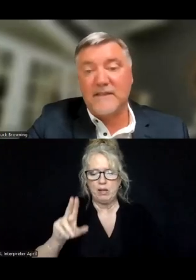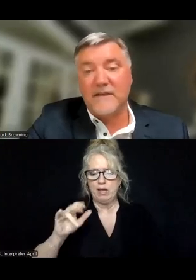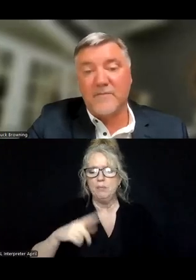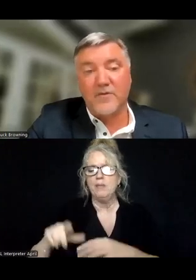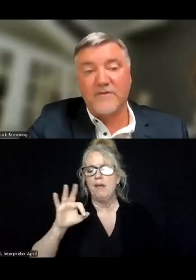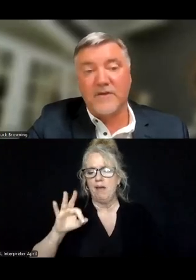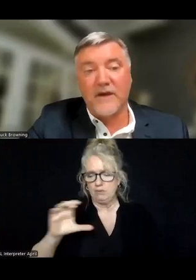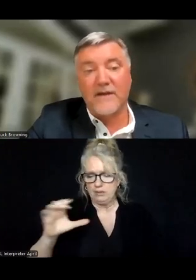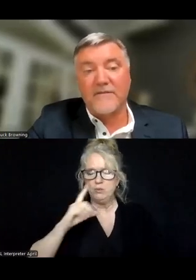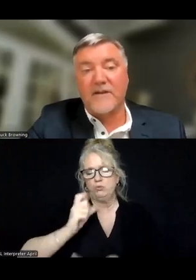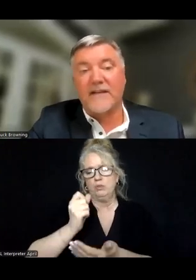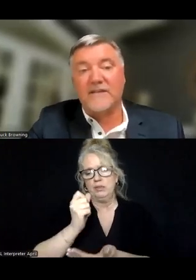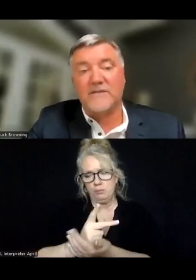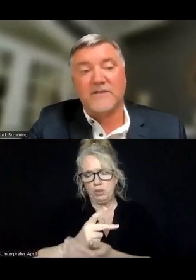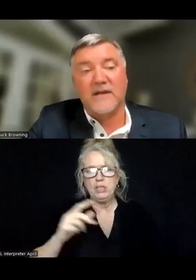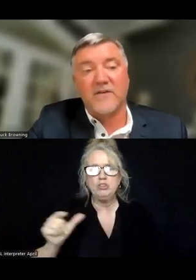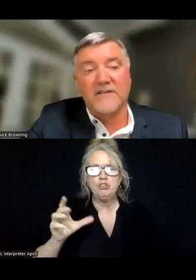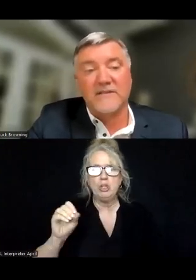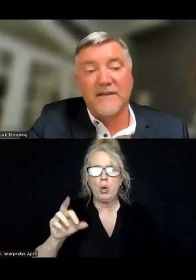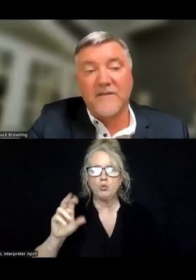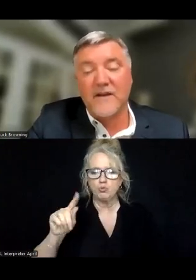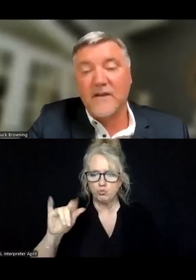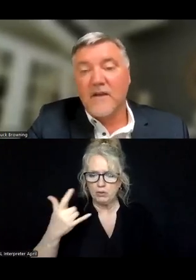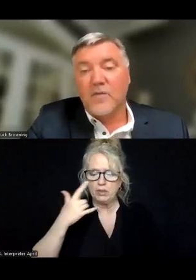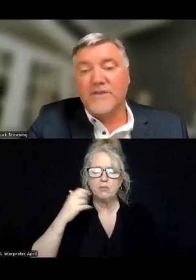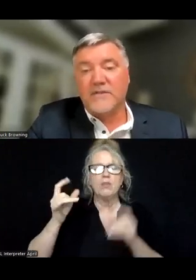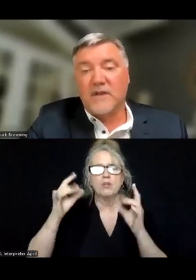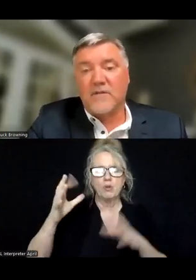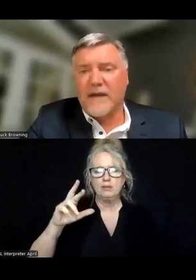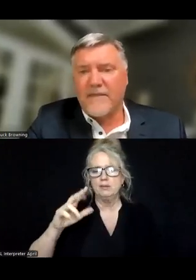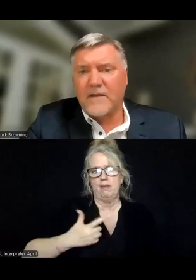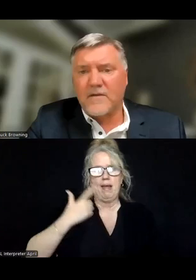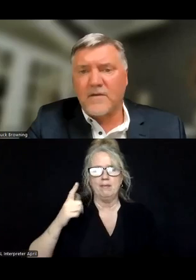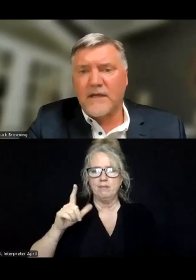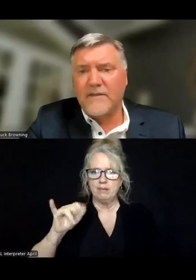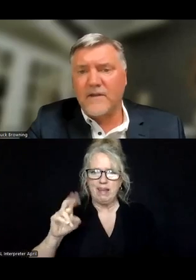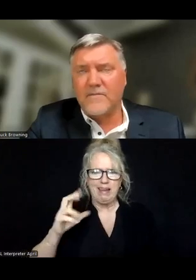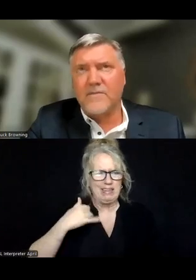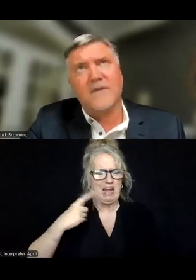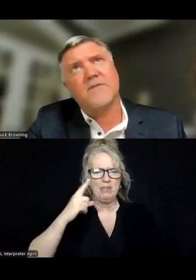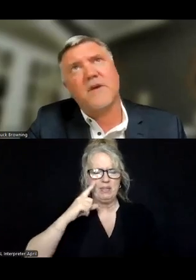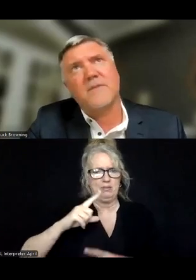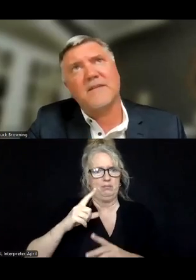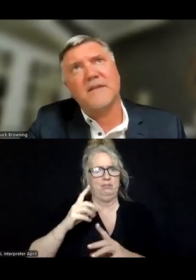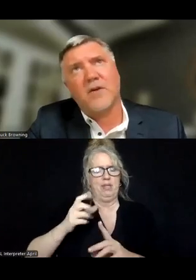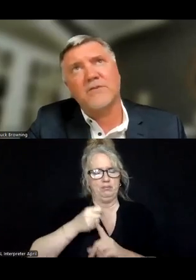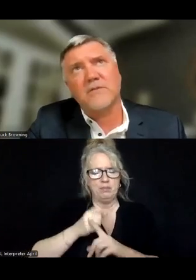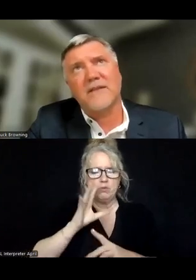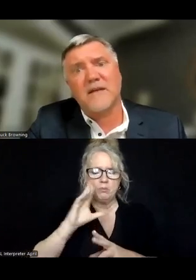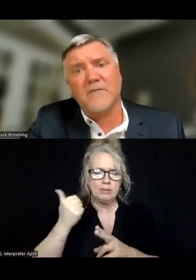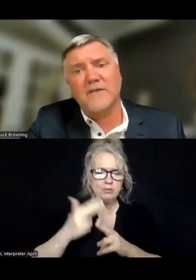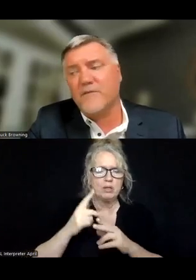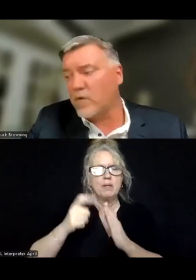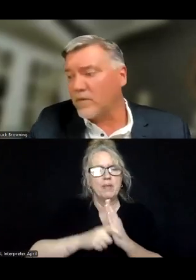FCC. They did approve georouting for 988 Suicide Crisis Lifeline, which is going to, I think, hitting the, talking about, talking